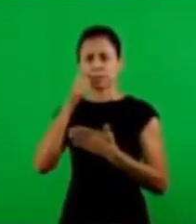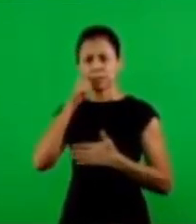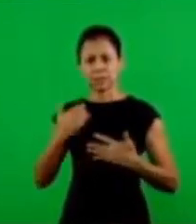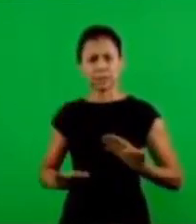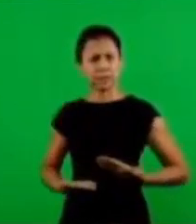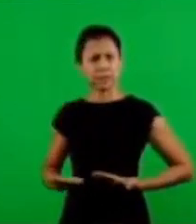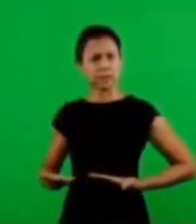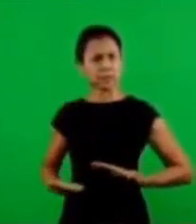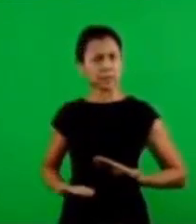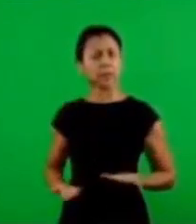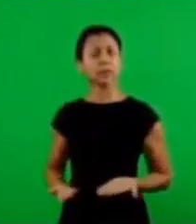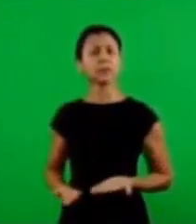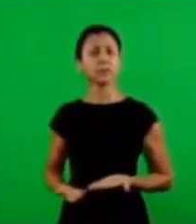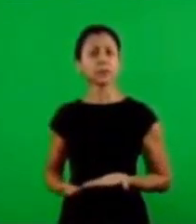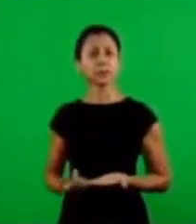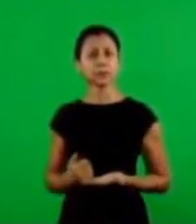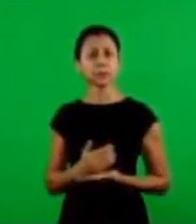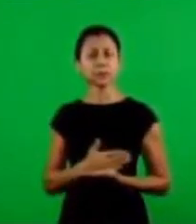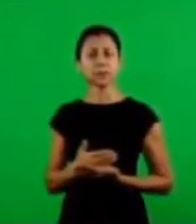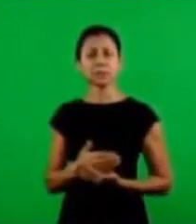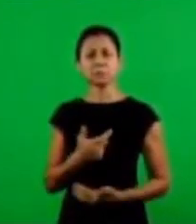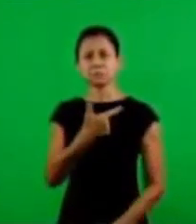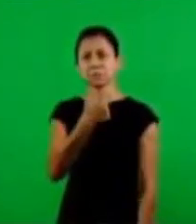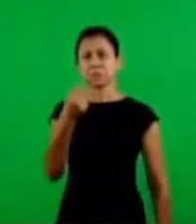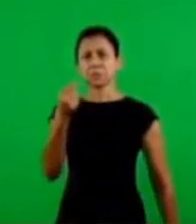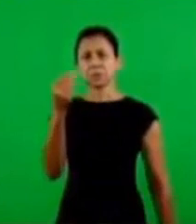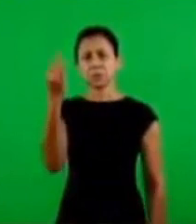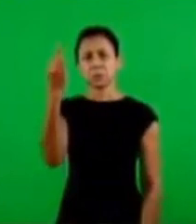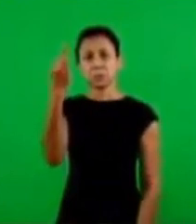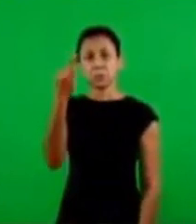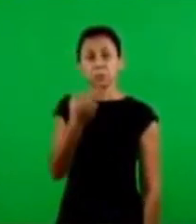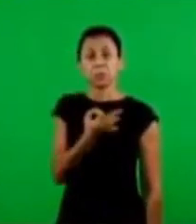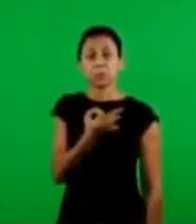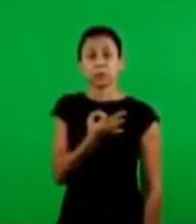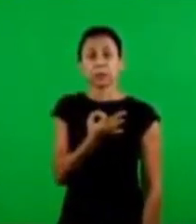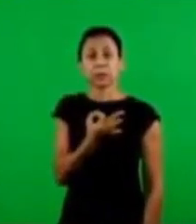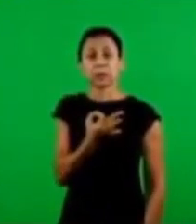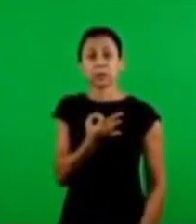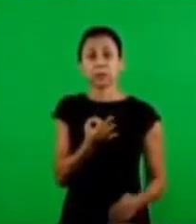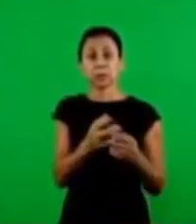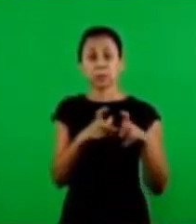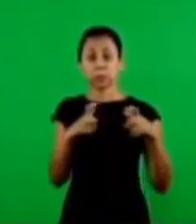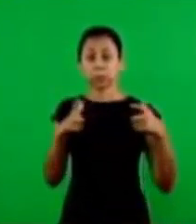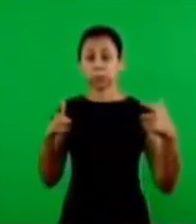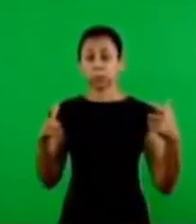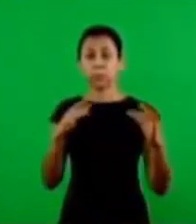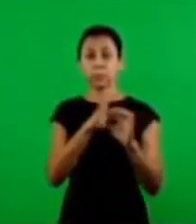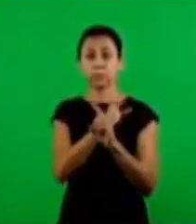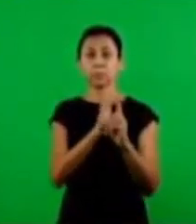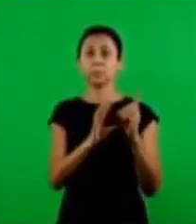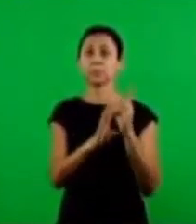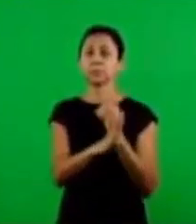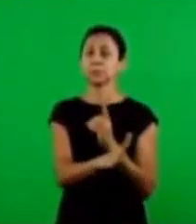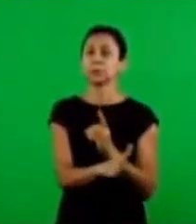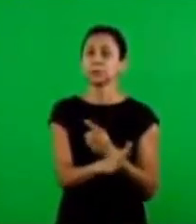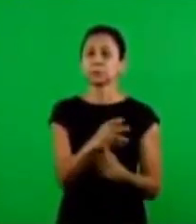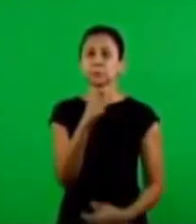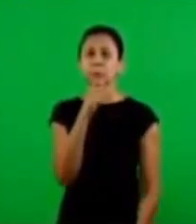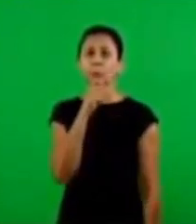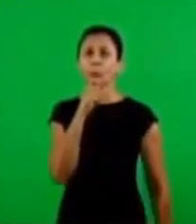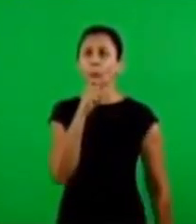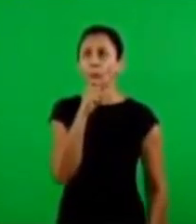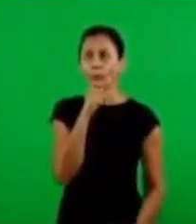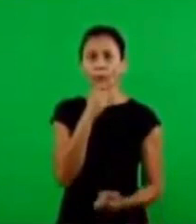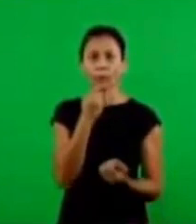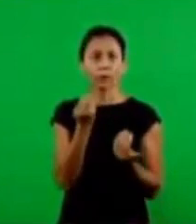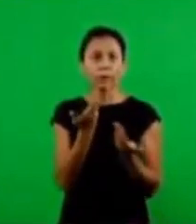women because they 20% of the population in Sunday school because without the